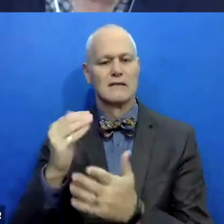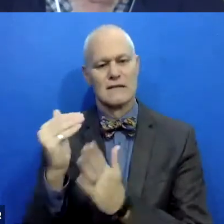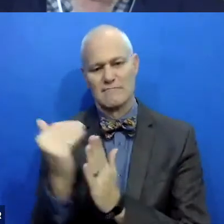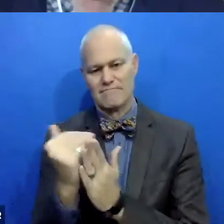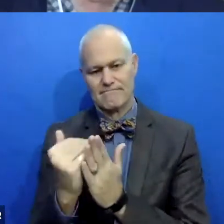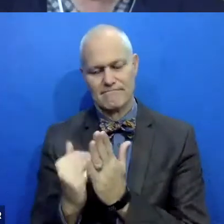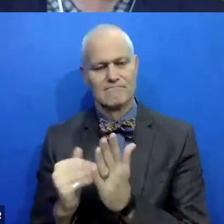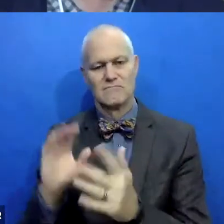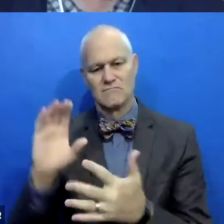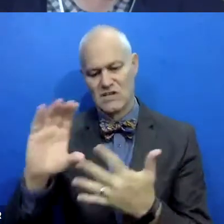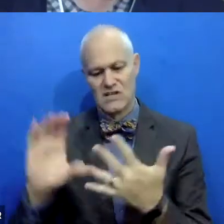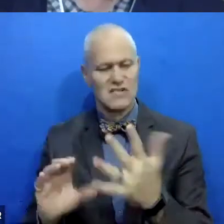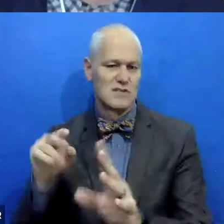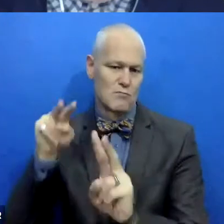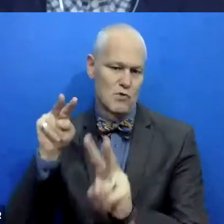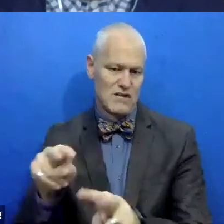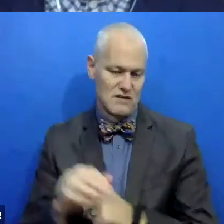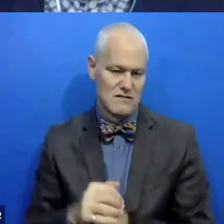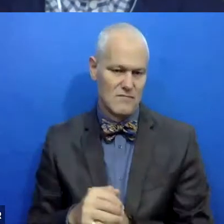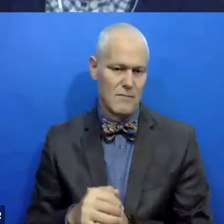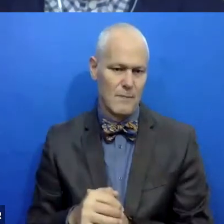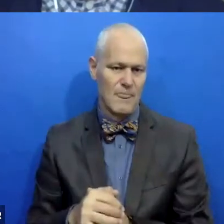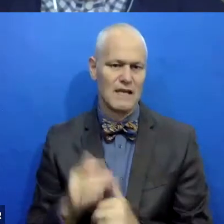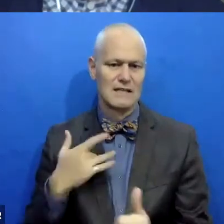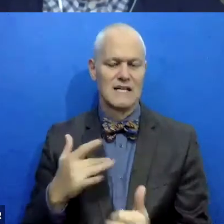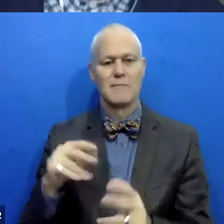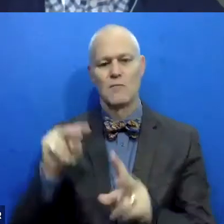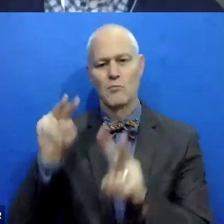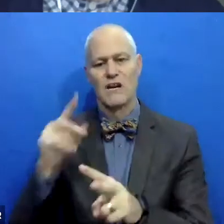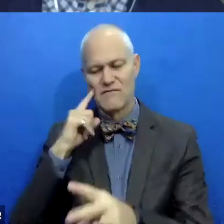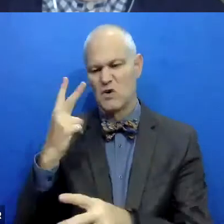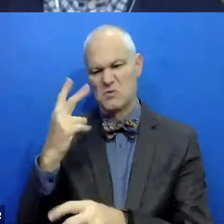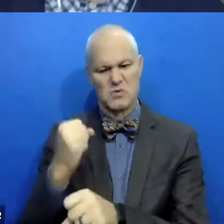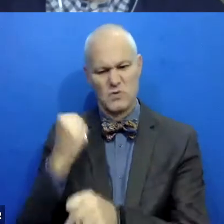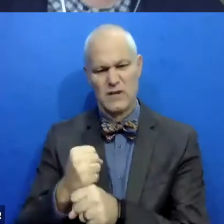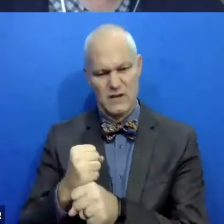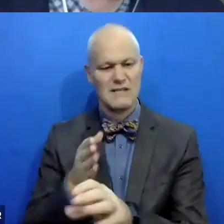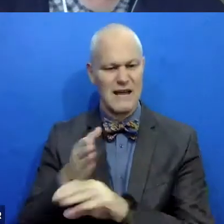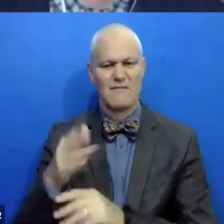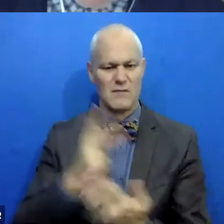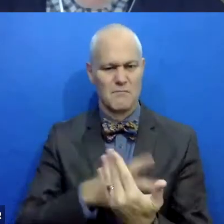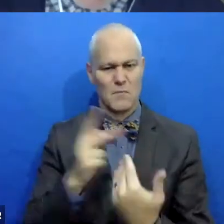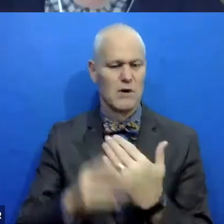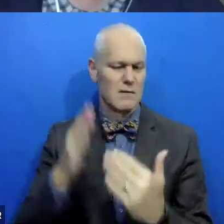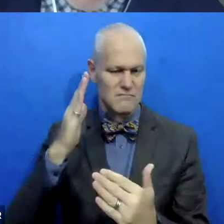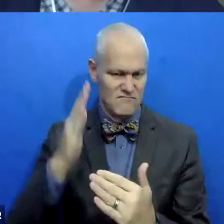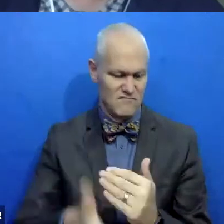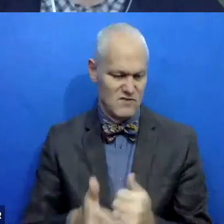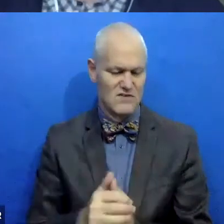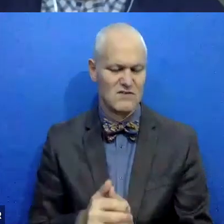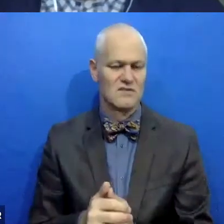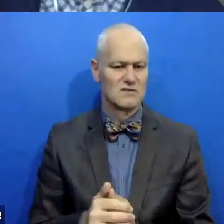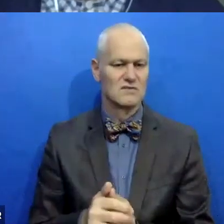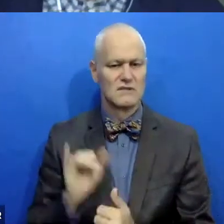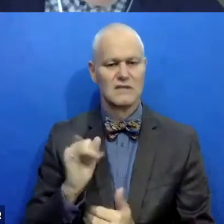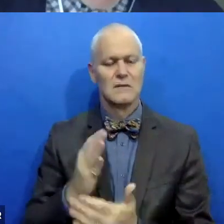they, um, usually are on probation for at least another two years after they're done with the program. Um, so that's part of how the